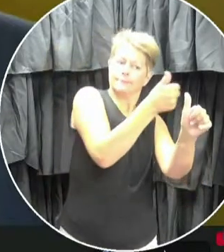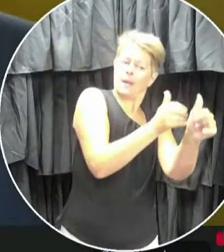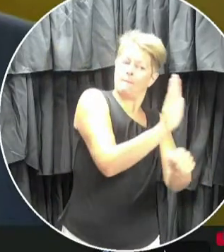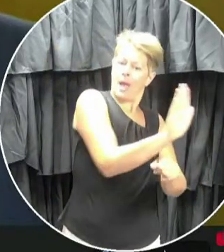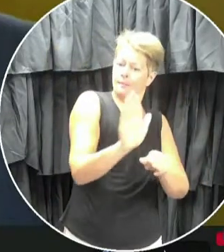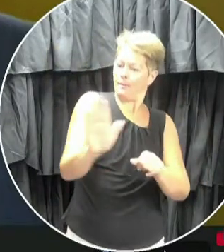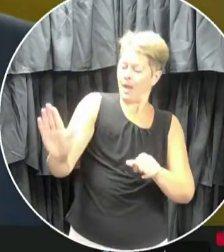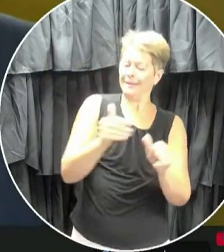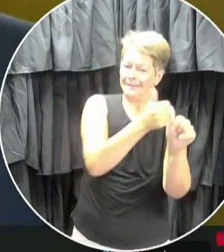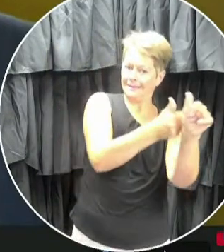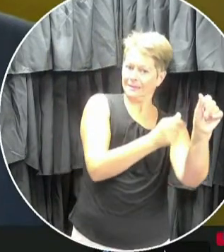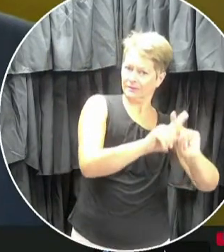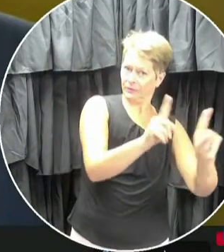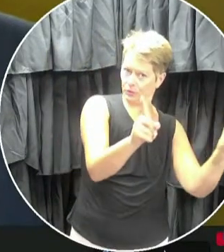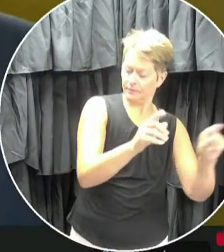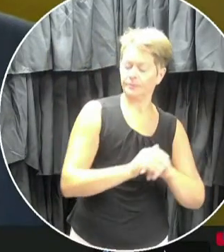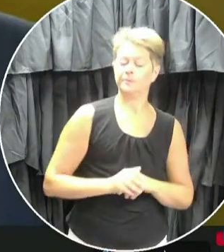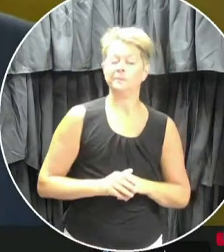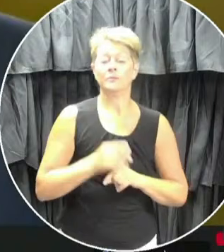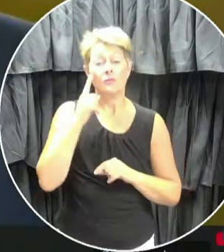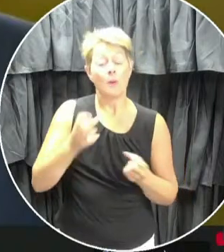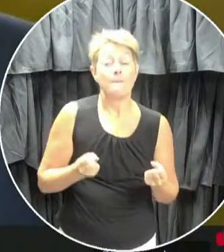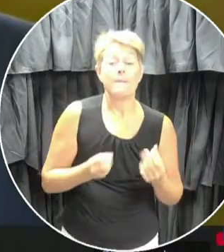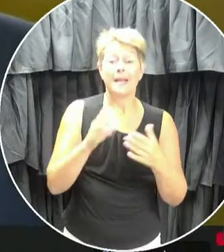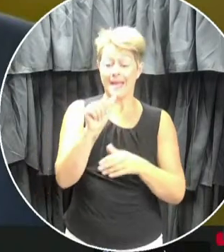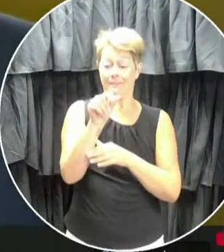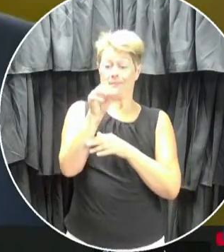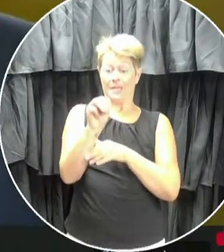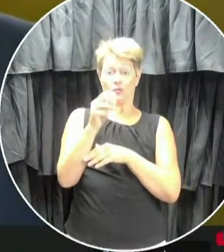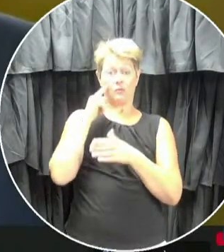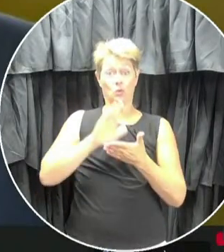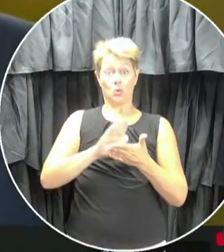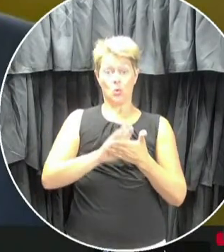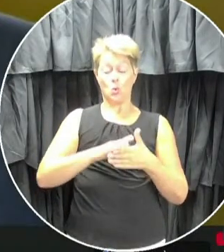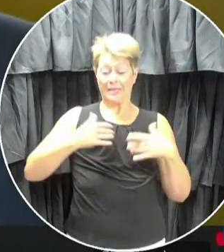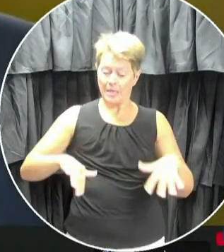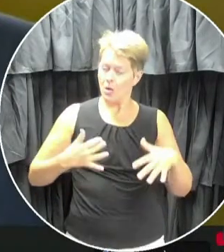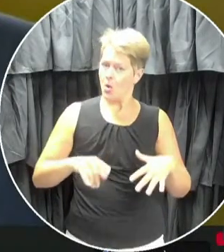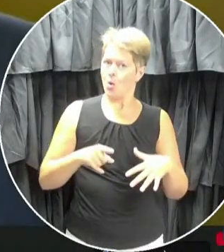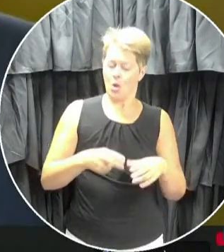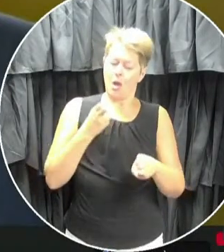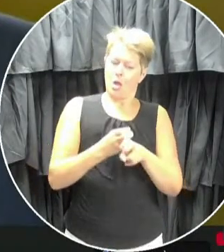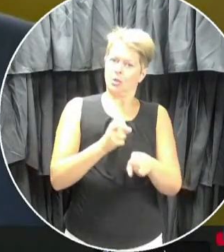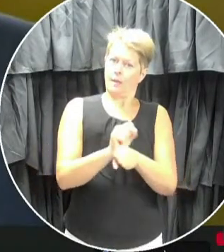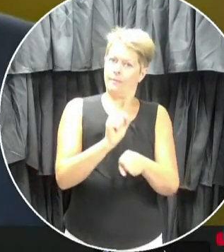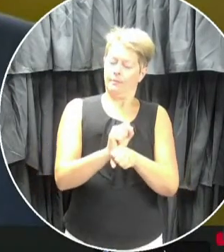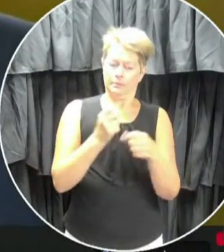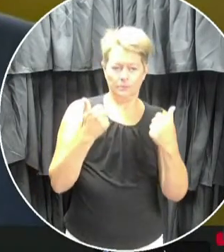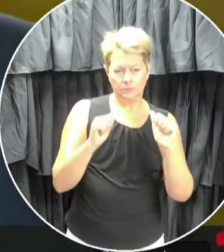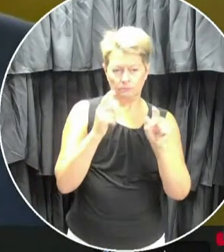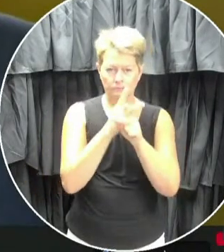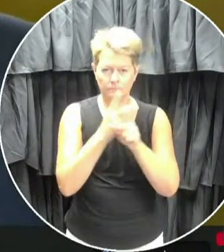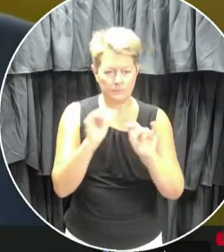of our school administrators. For many, this will be a complex undertaking as they ramp up for school reopening September. You have my